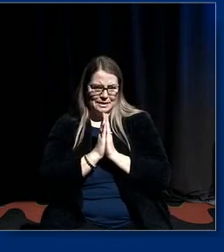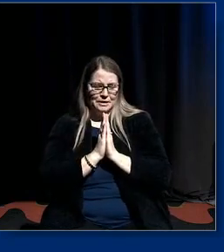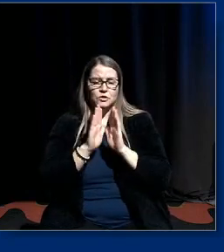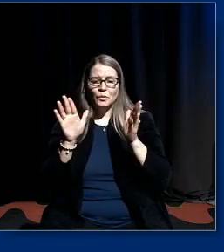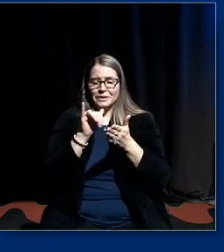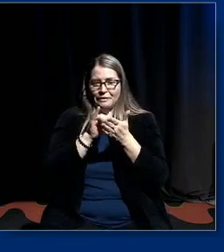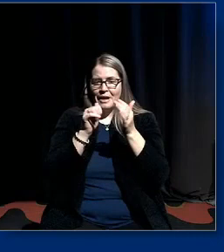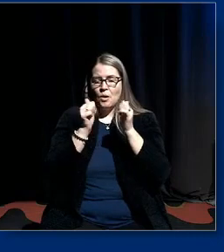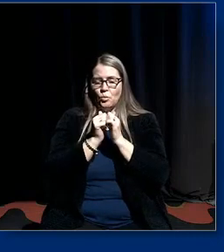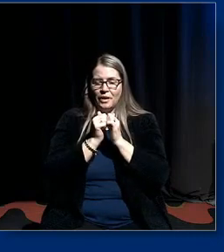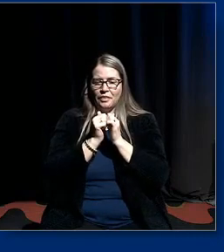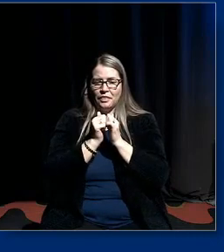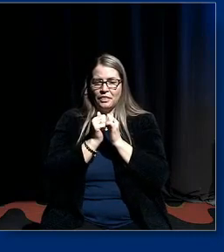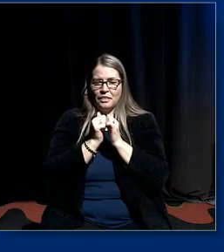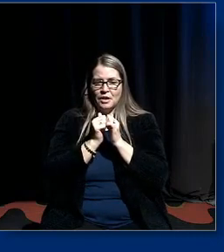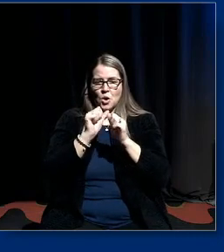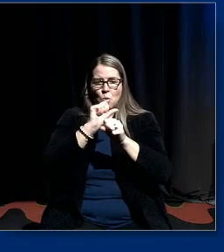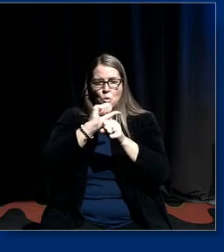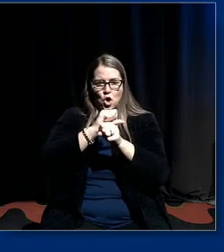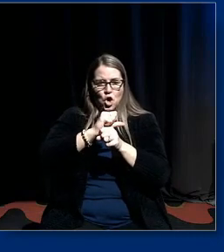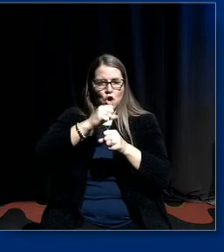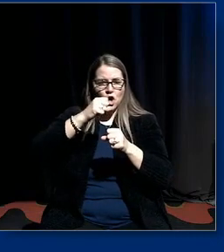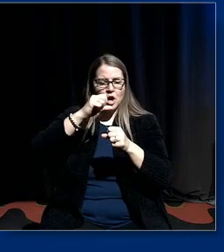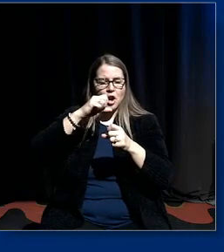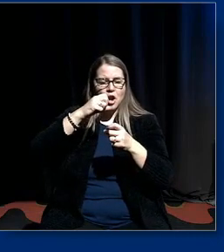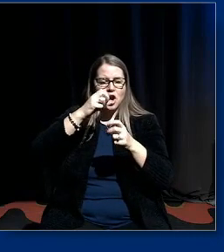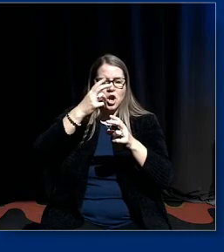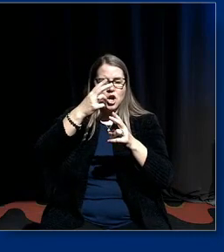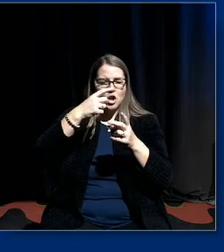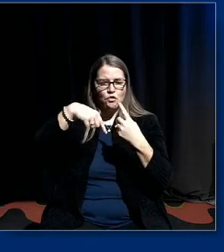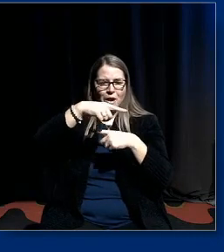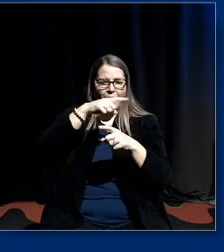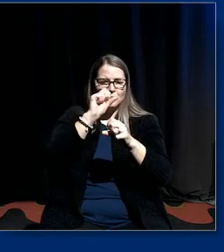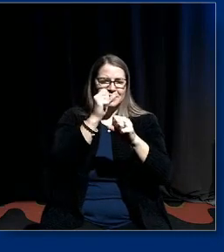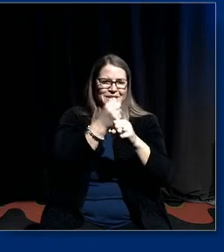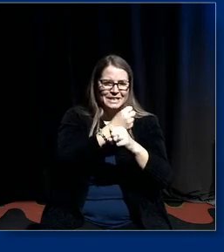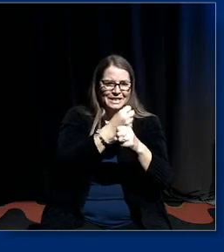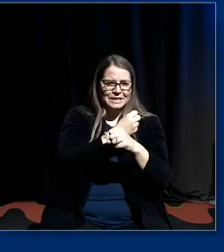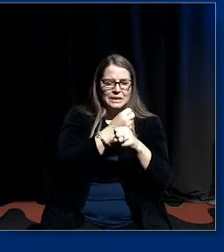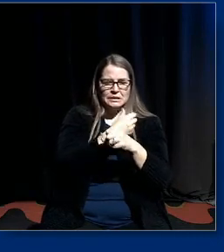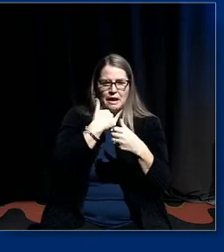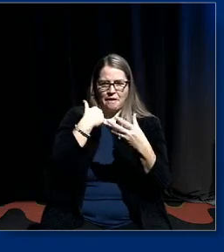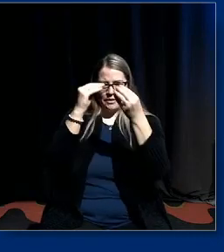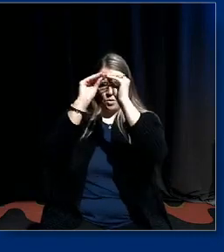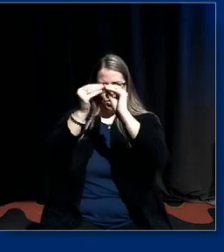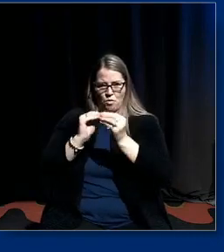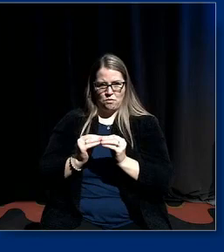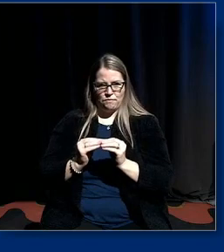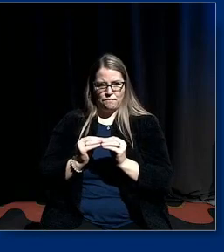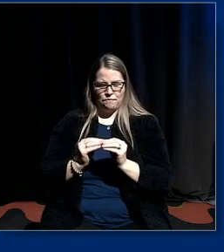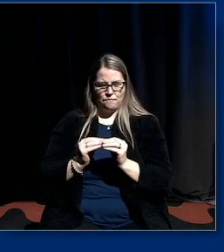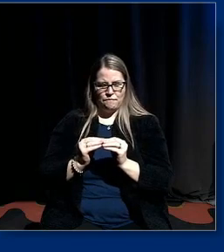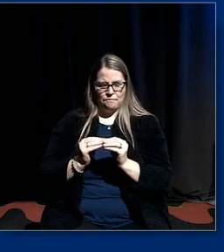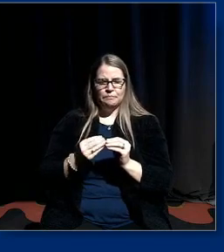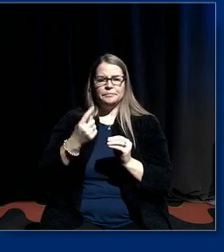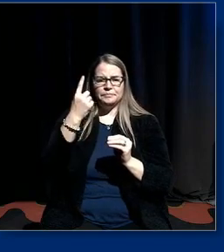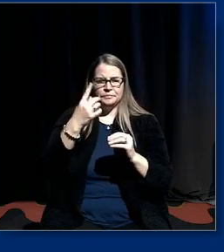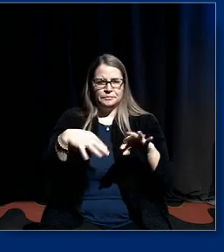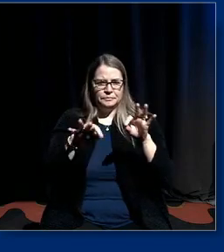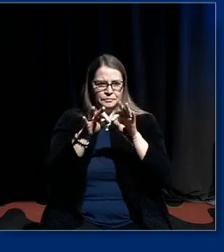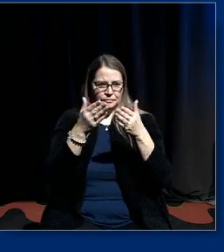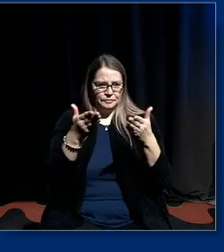did that with um work around statistics quantitative research so one of the key things around